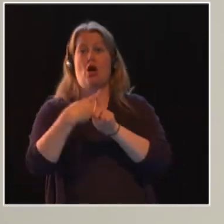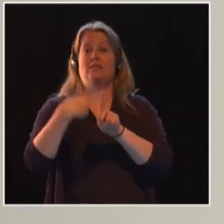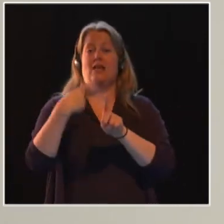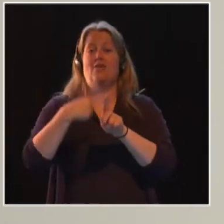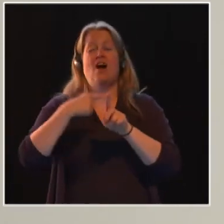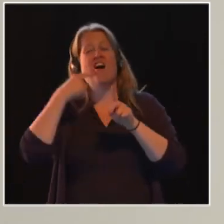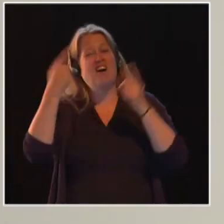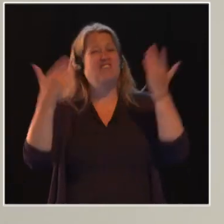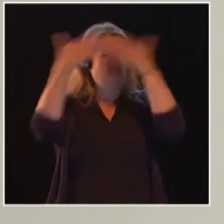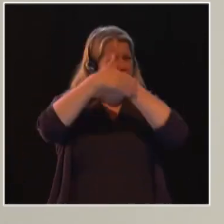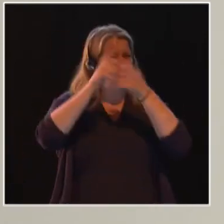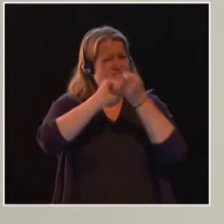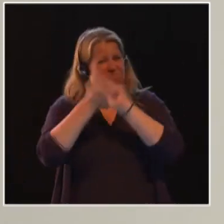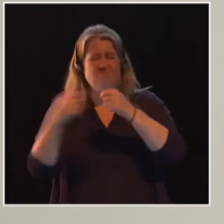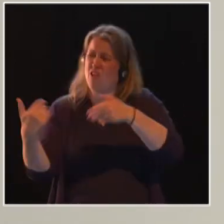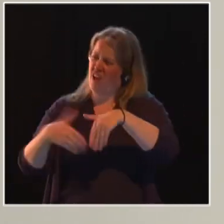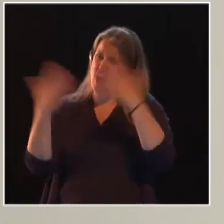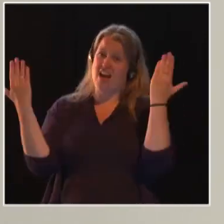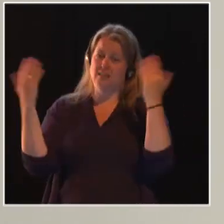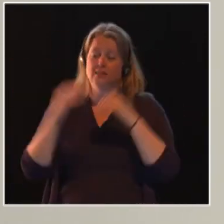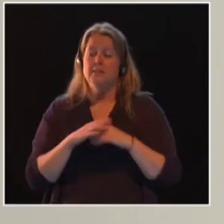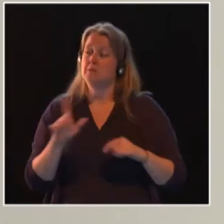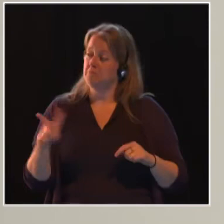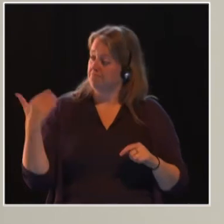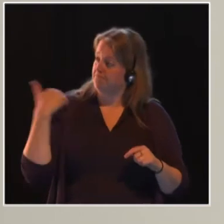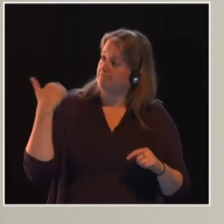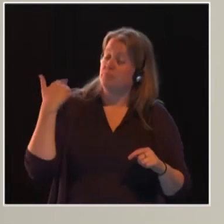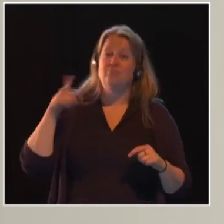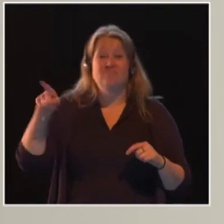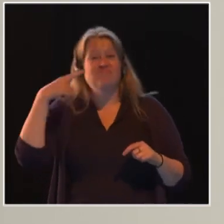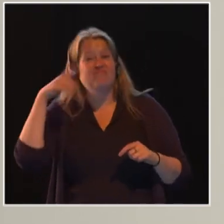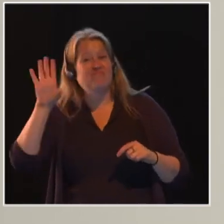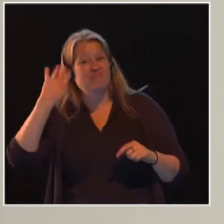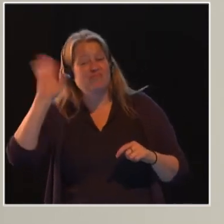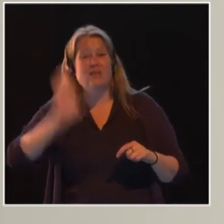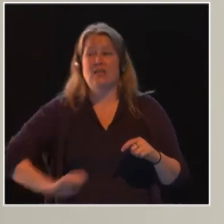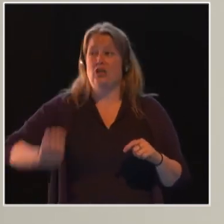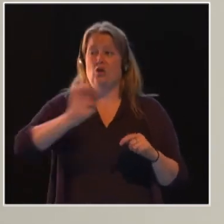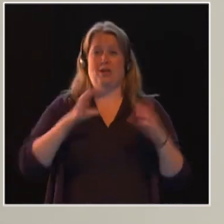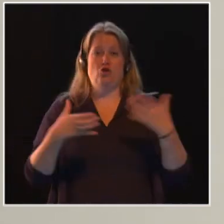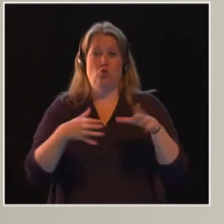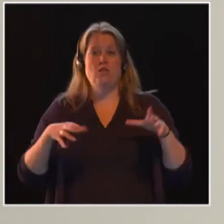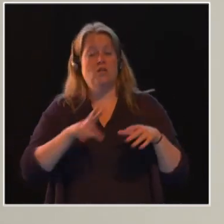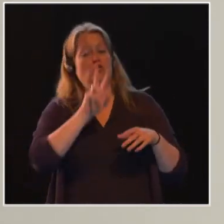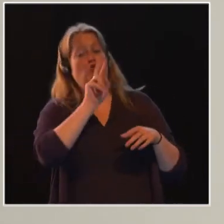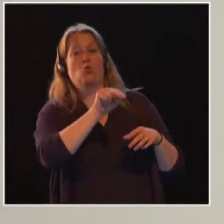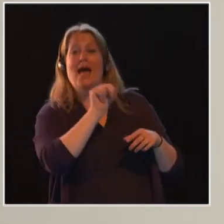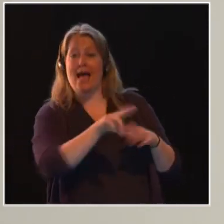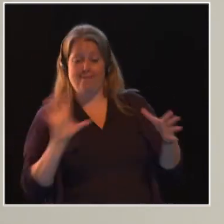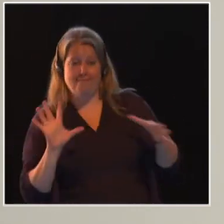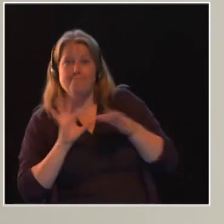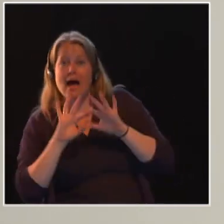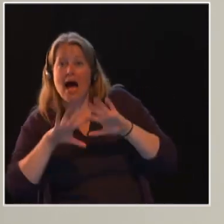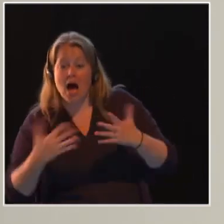into light. You've just heard how the European Union is joining hands with the United Nations to end